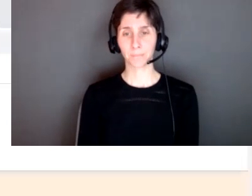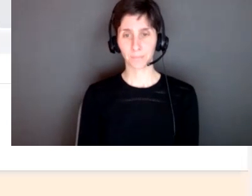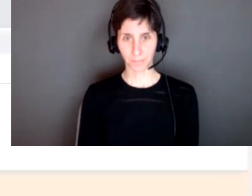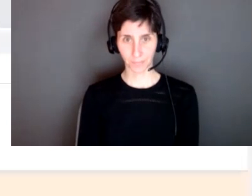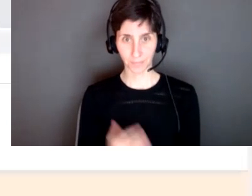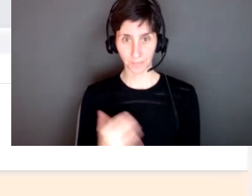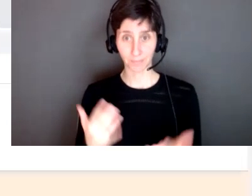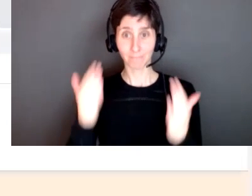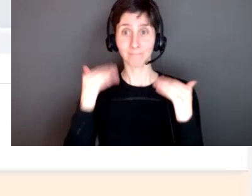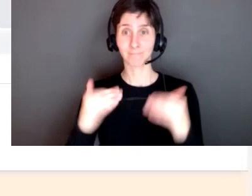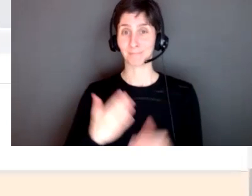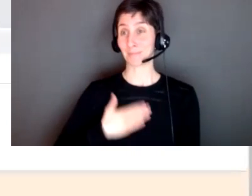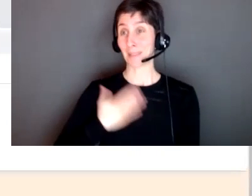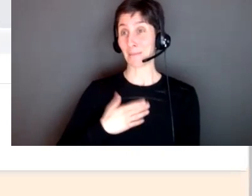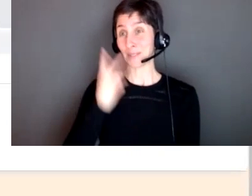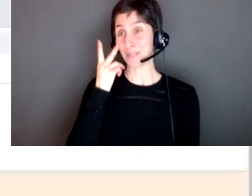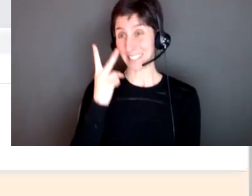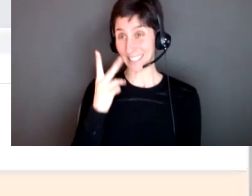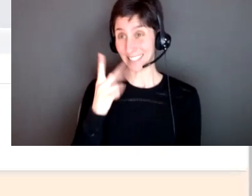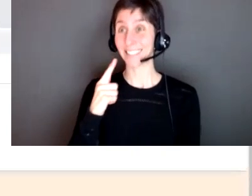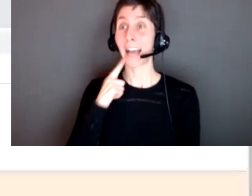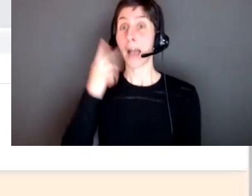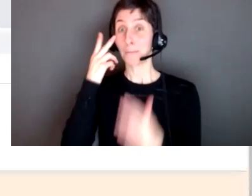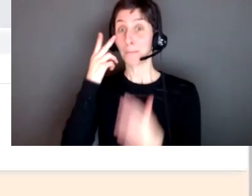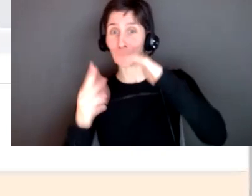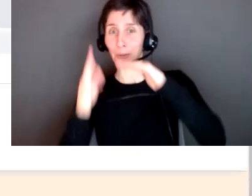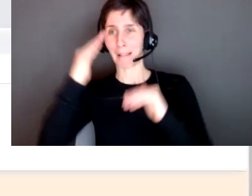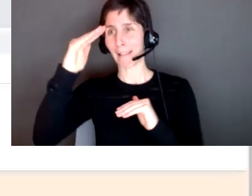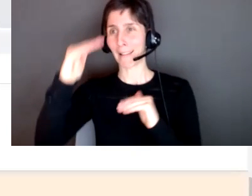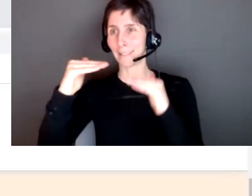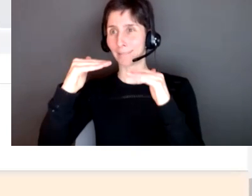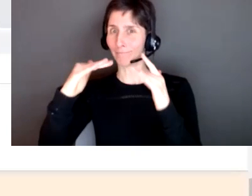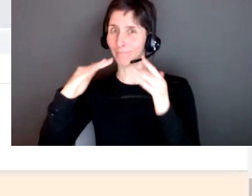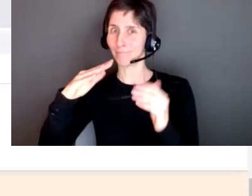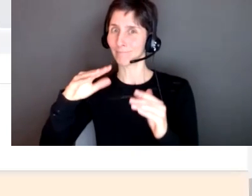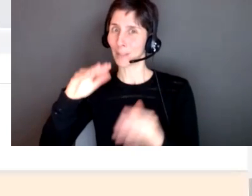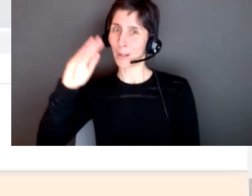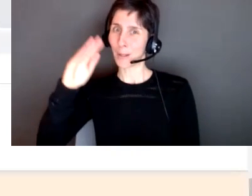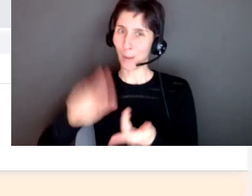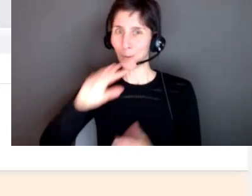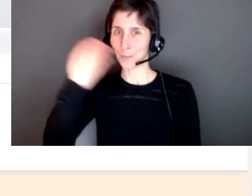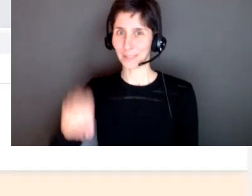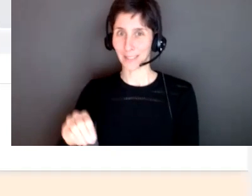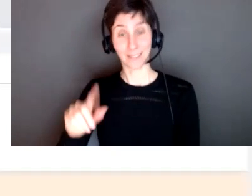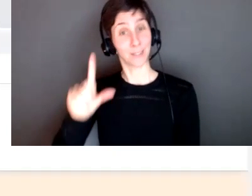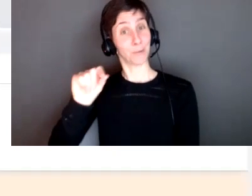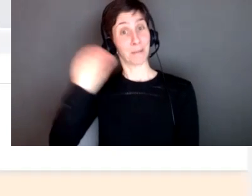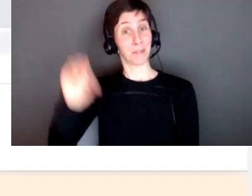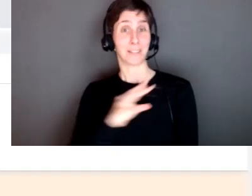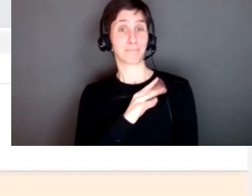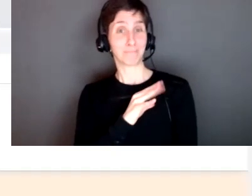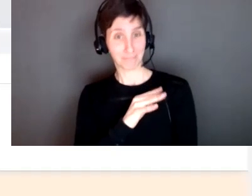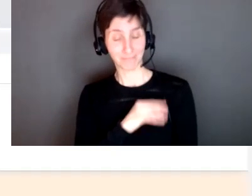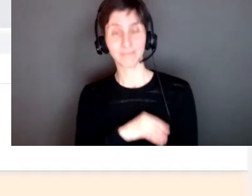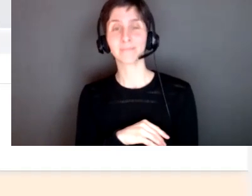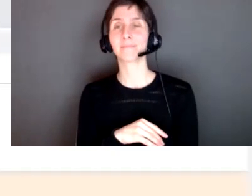okay that's i'm glad to see i was expecting less um ells but i see that we have 20 that's good and it's